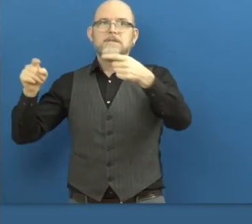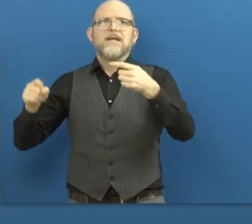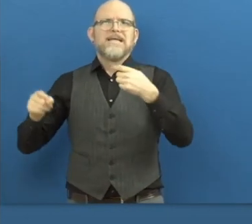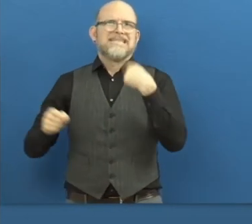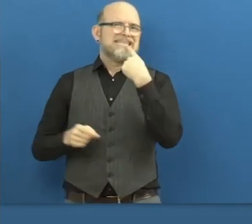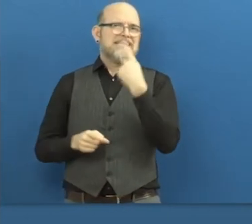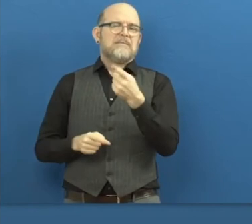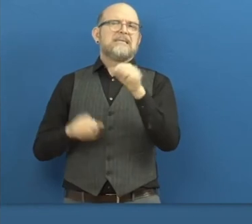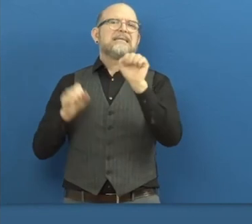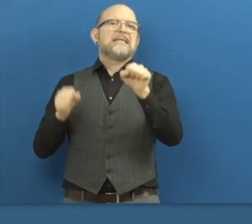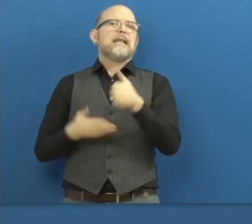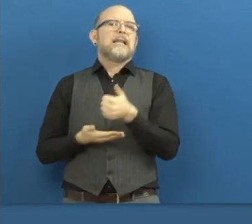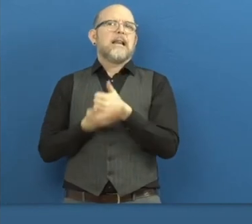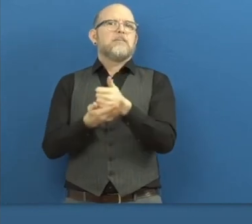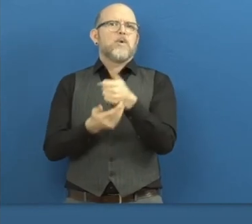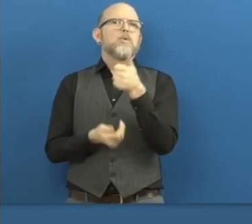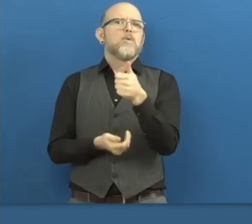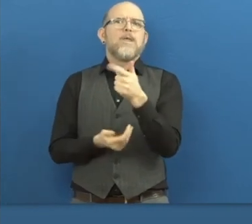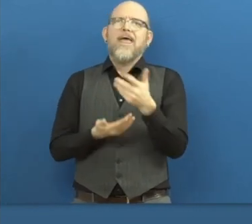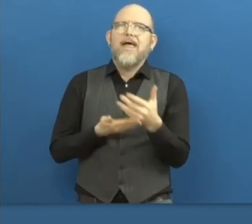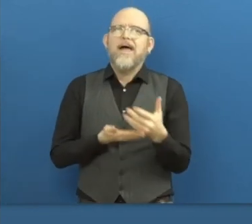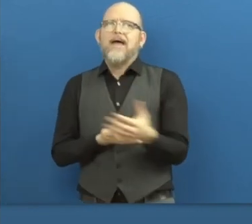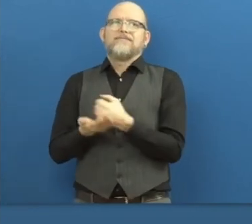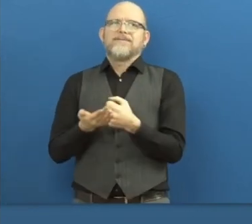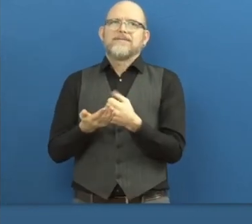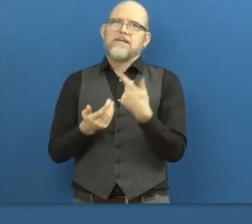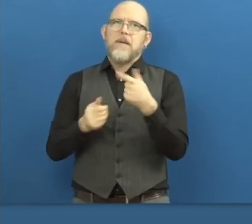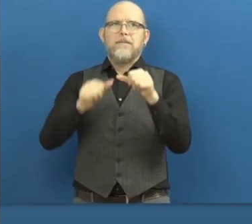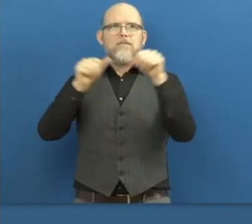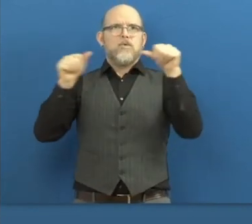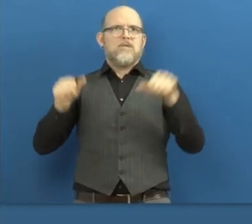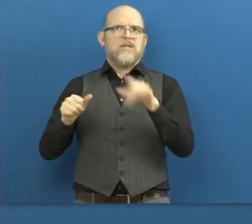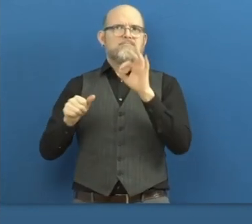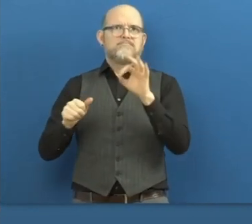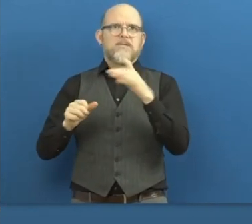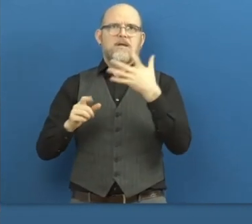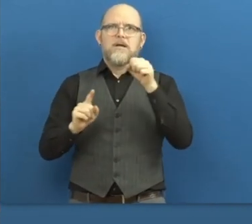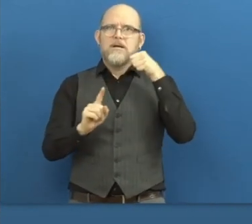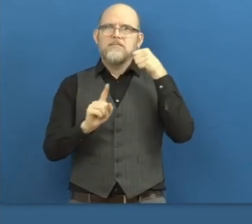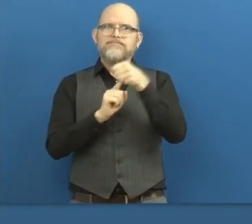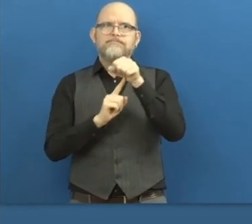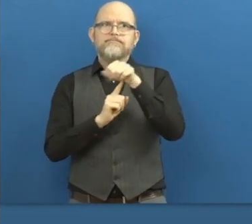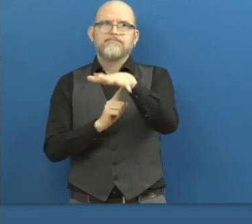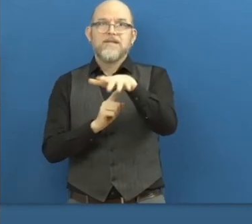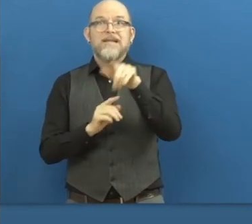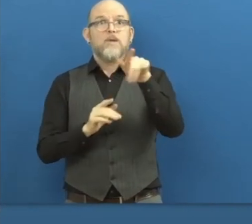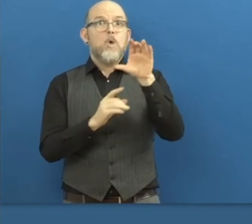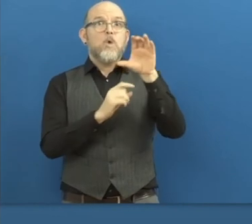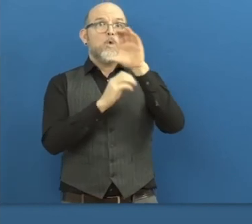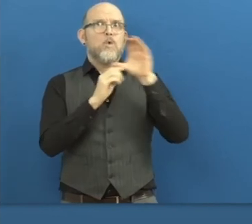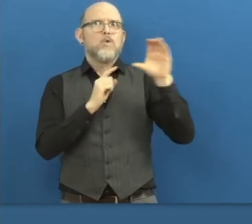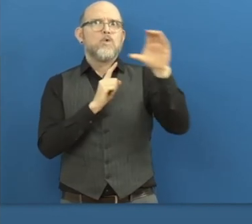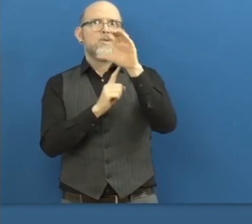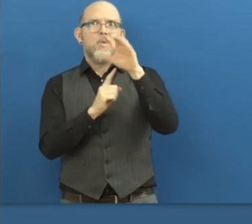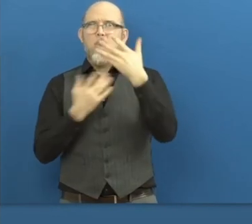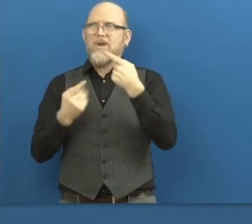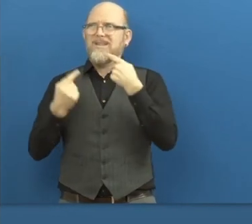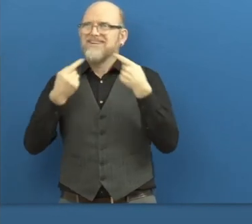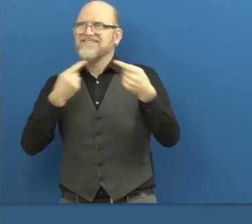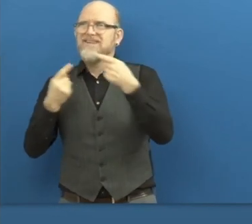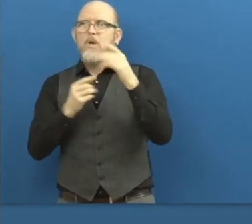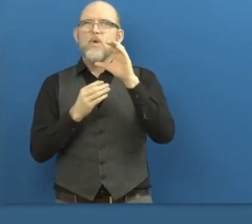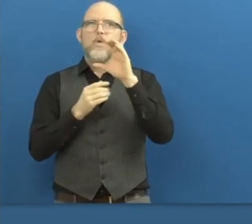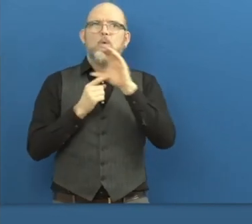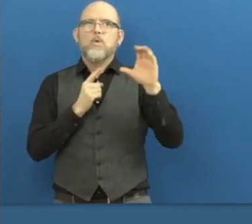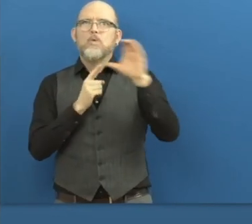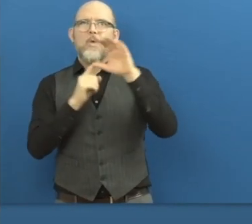I do like the fact that we're talking about court culture. Corporate culture is critical to be improved,